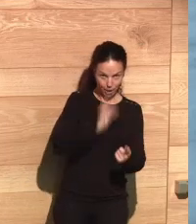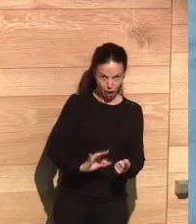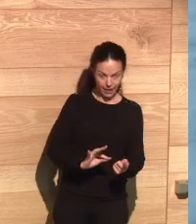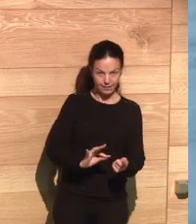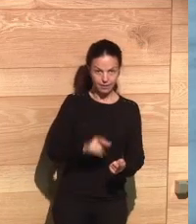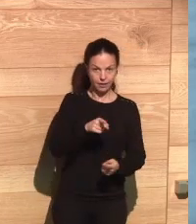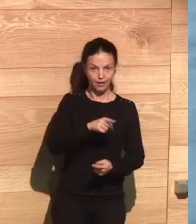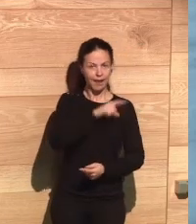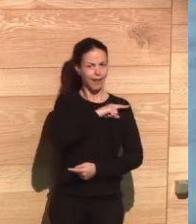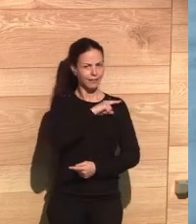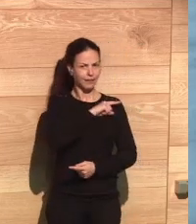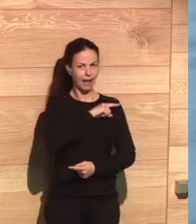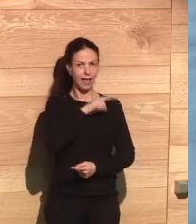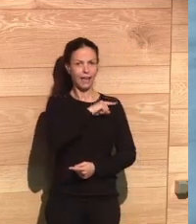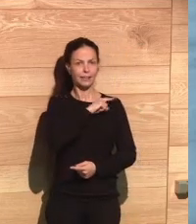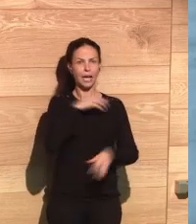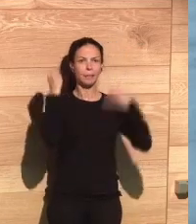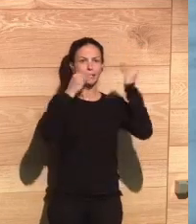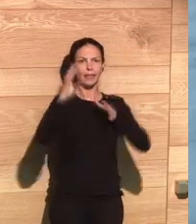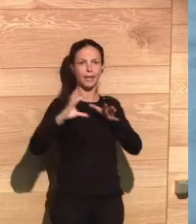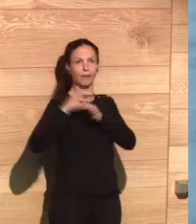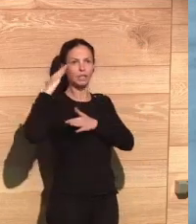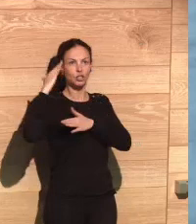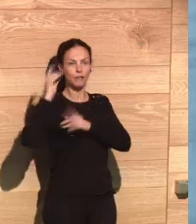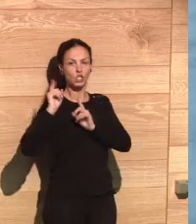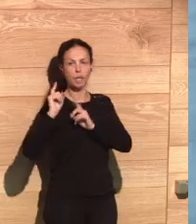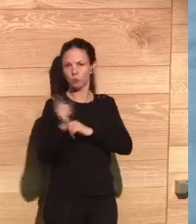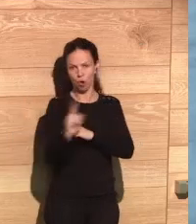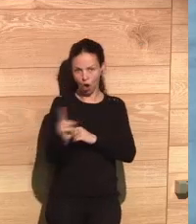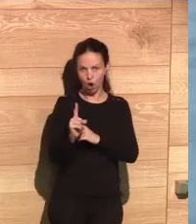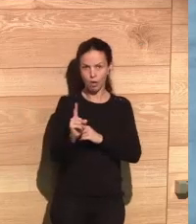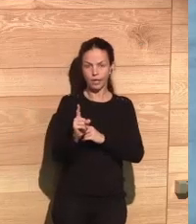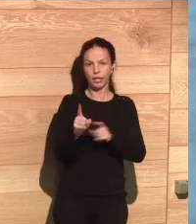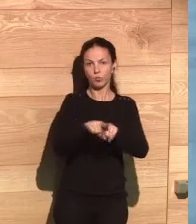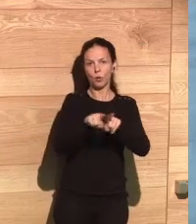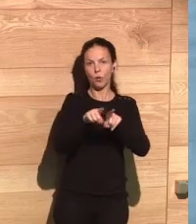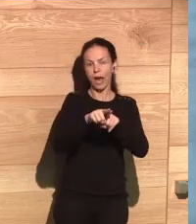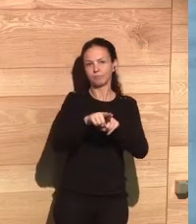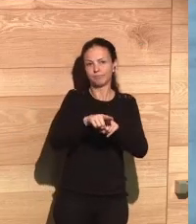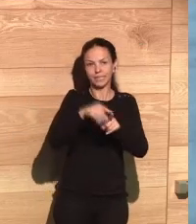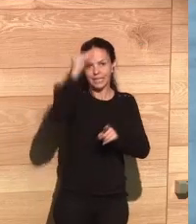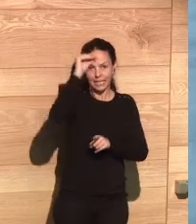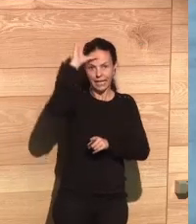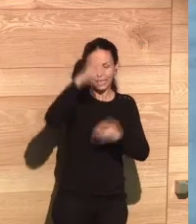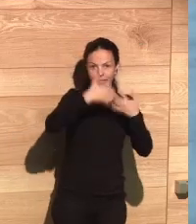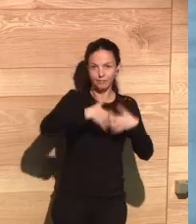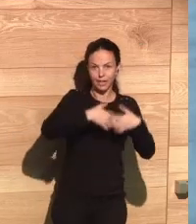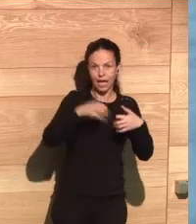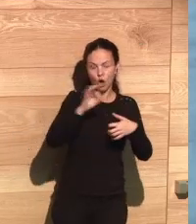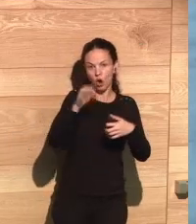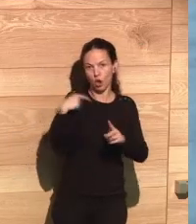Therefore, the ethics, not only as a philosophical matter, but as the